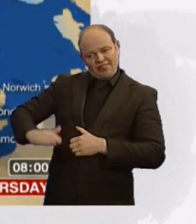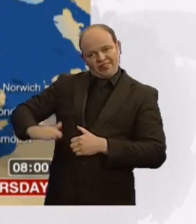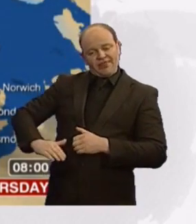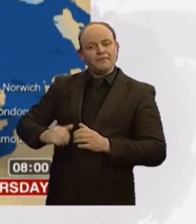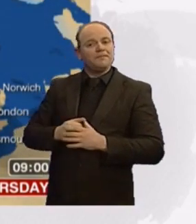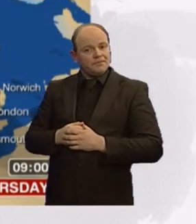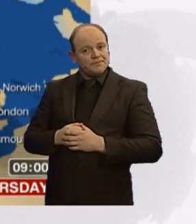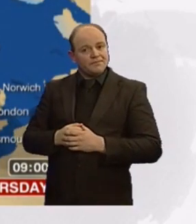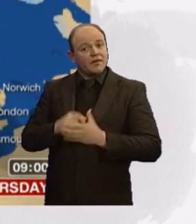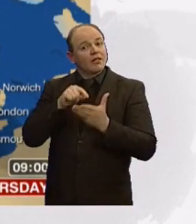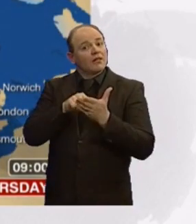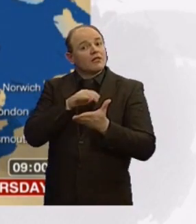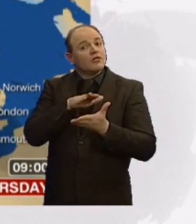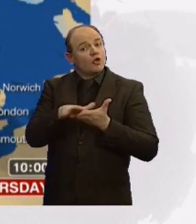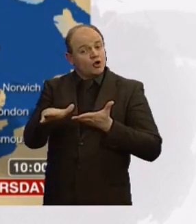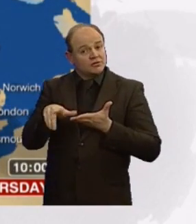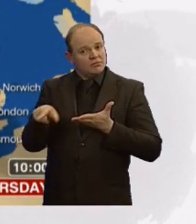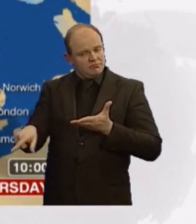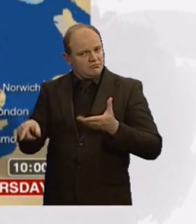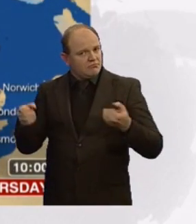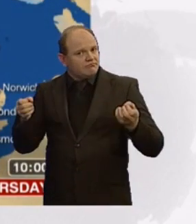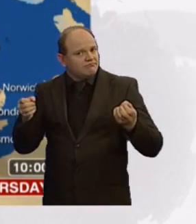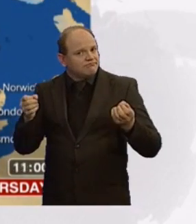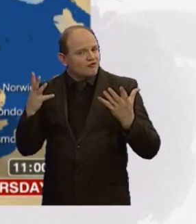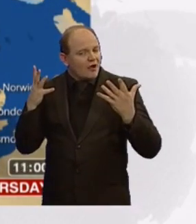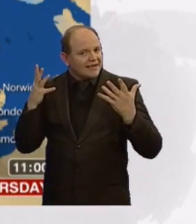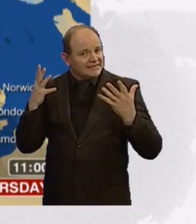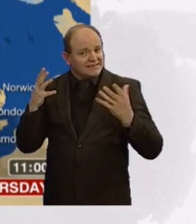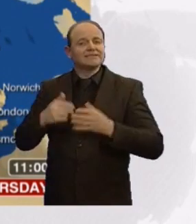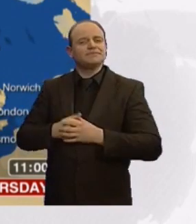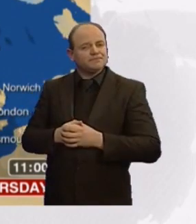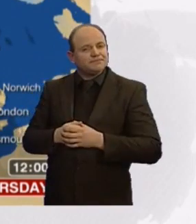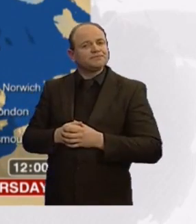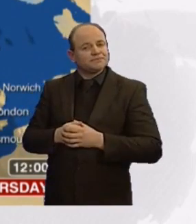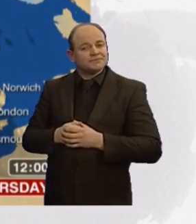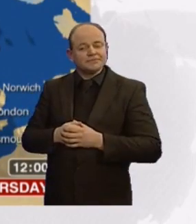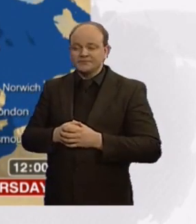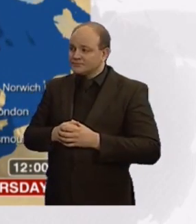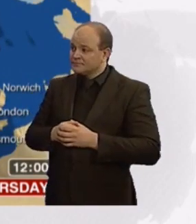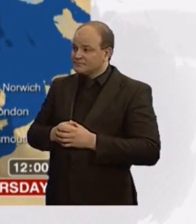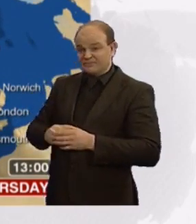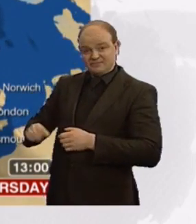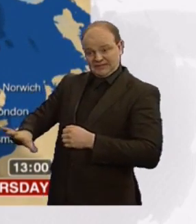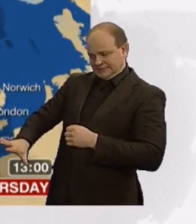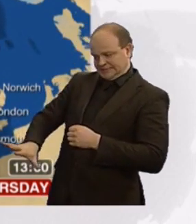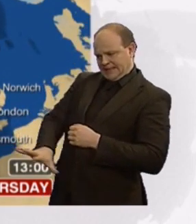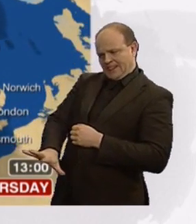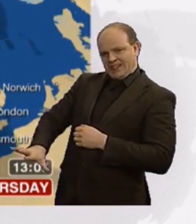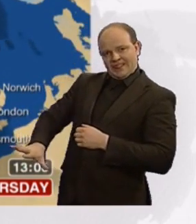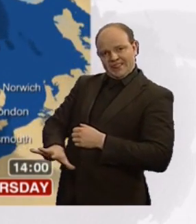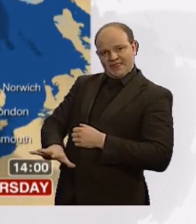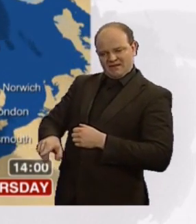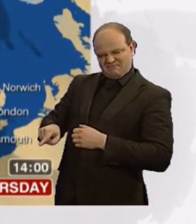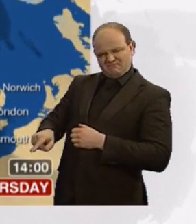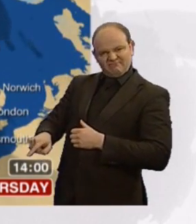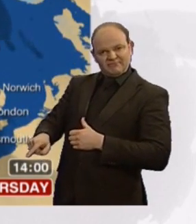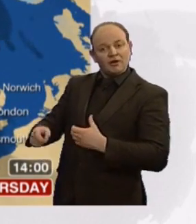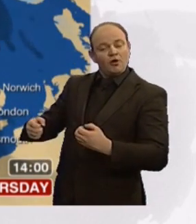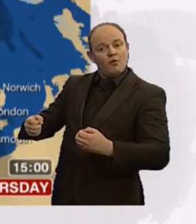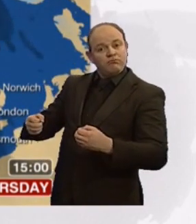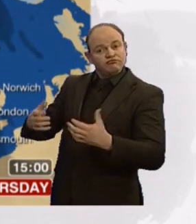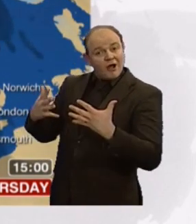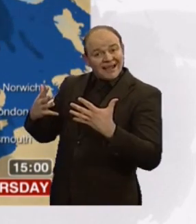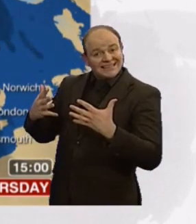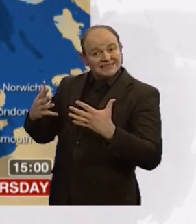promises to be brighter than our weather today. We'll start with a lot of cloud in the far south. Even this will break up. Plenty of dry